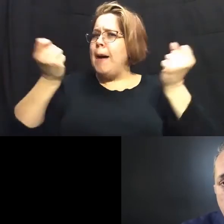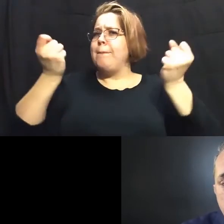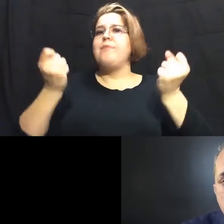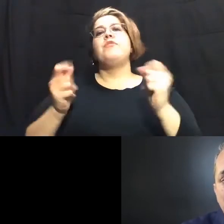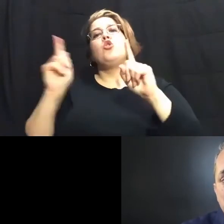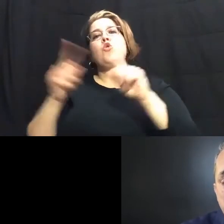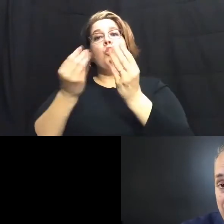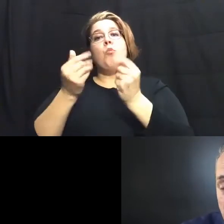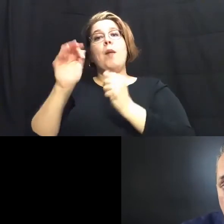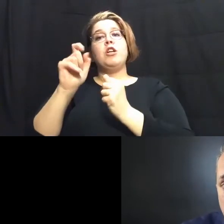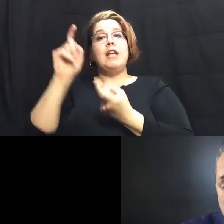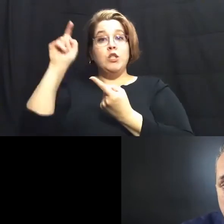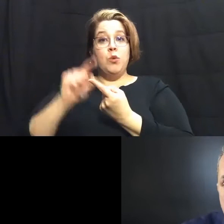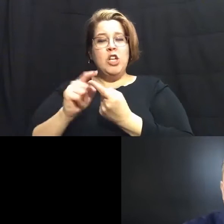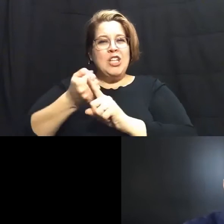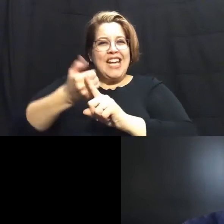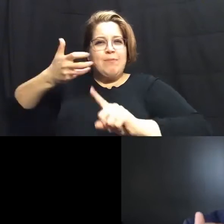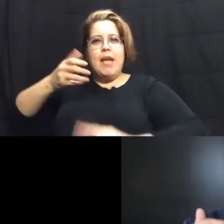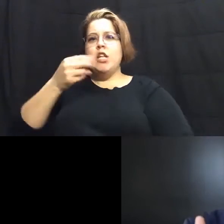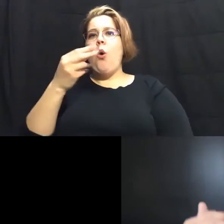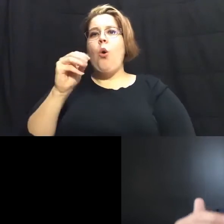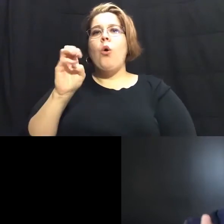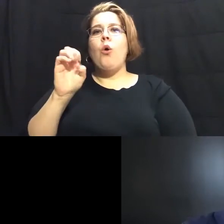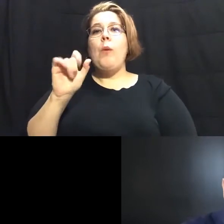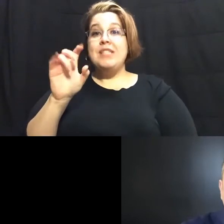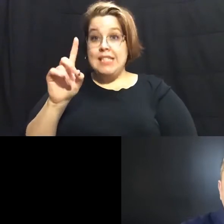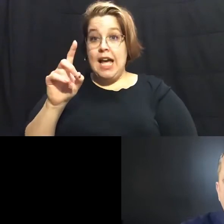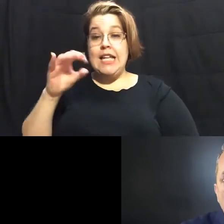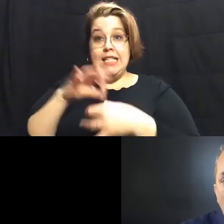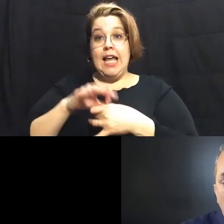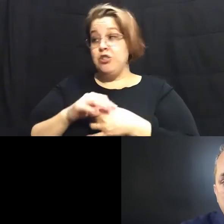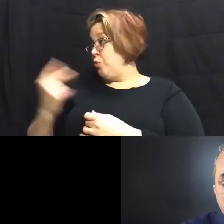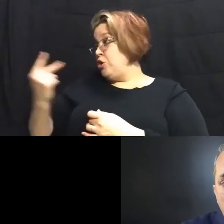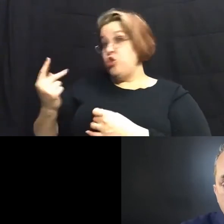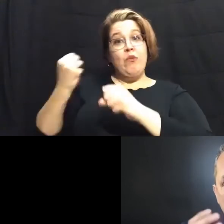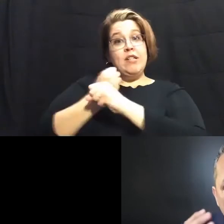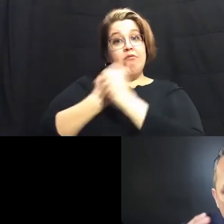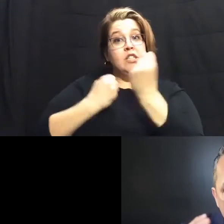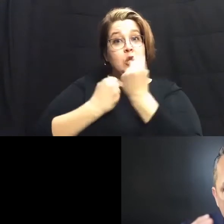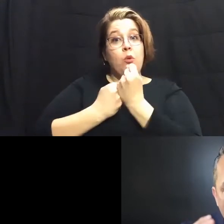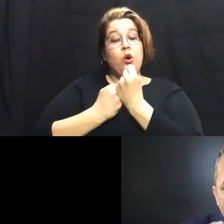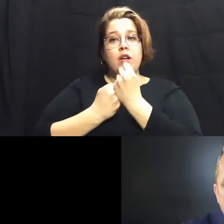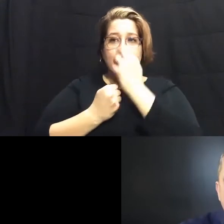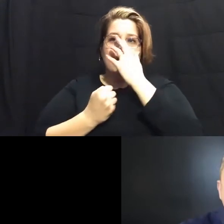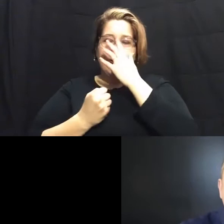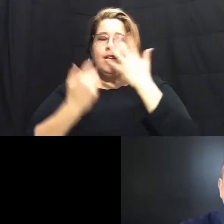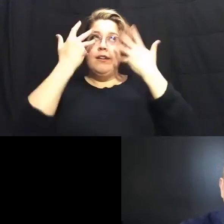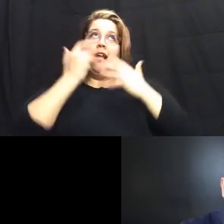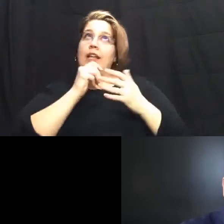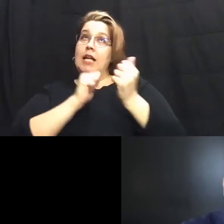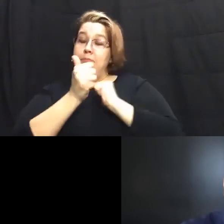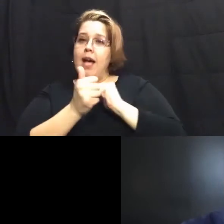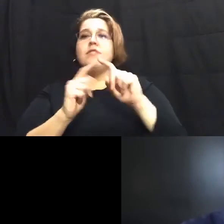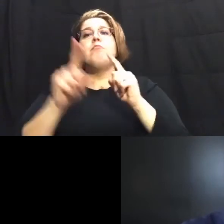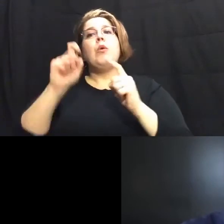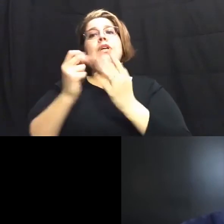rate reductions expanding the homestead exemption which we fought for councilman perry and i while on the city council unfortunately didn't pass but we got to make sure